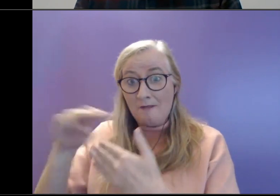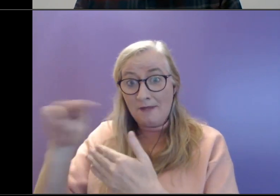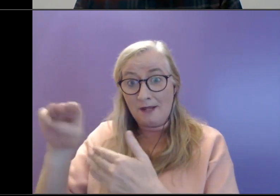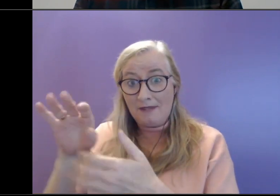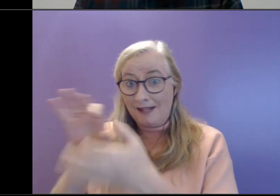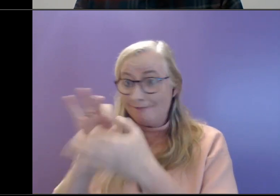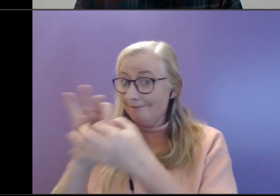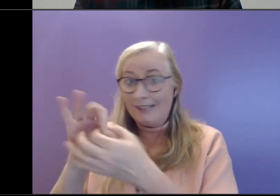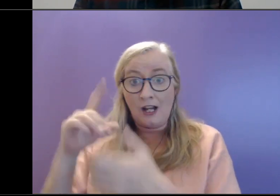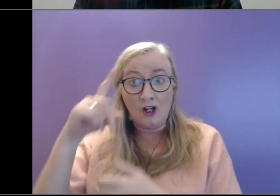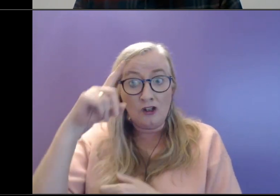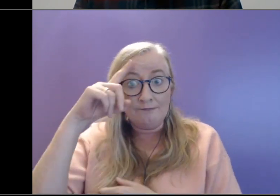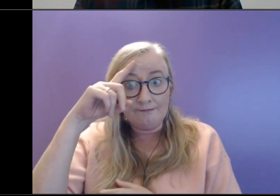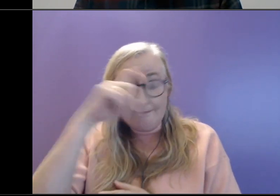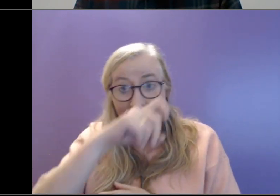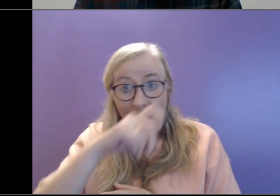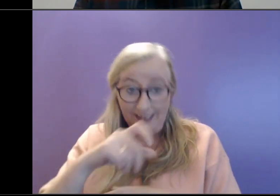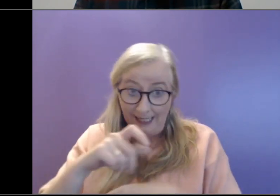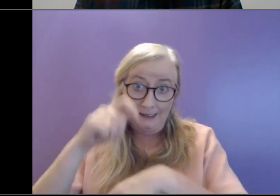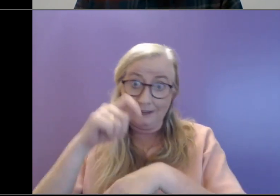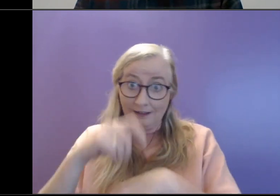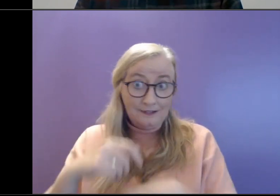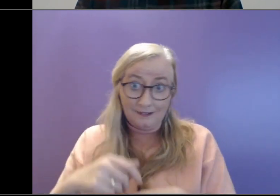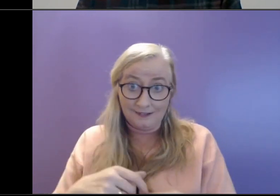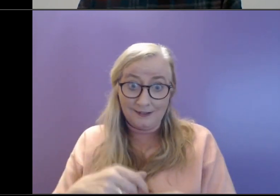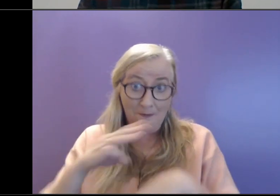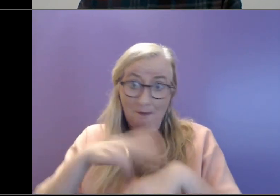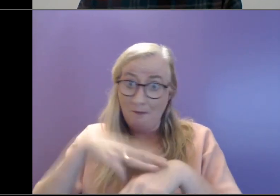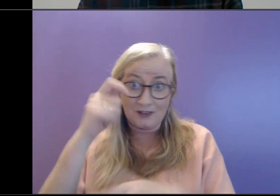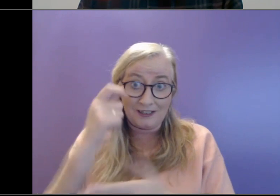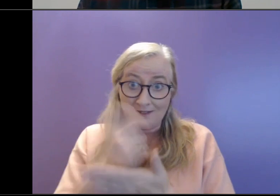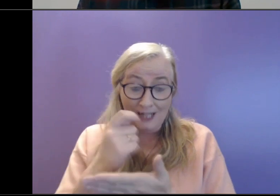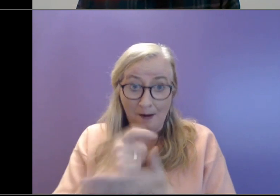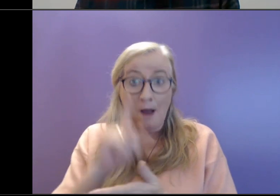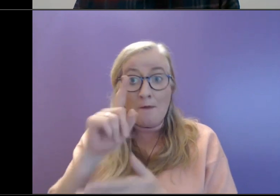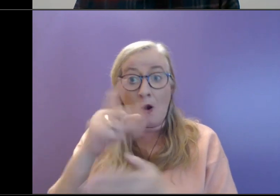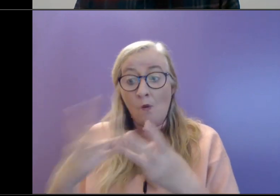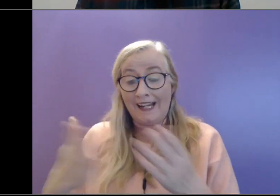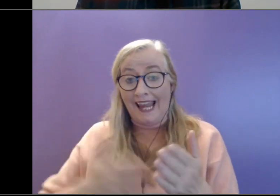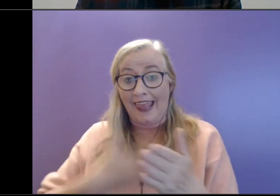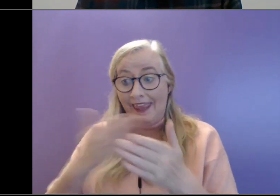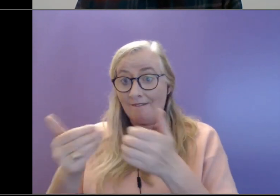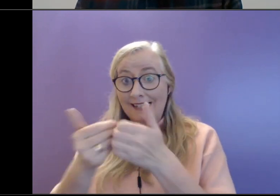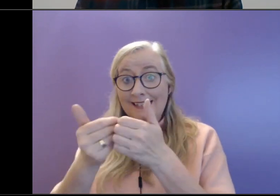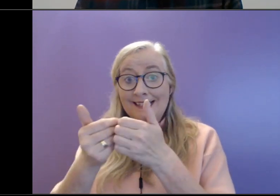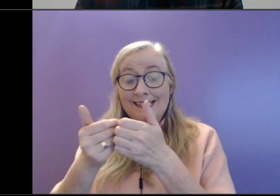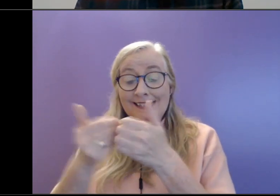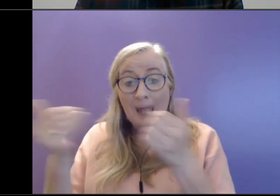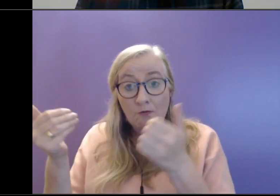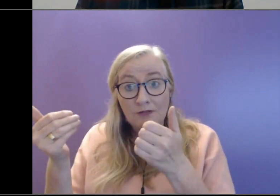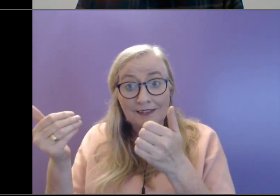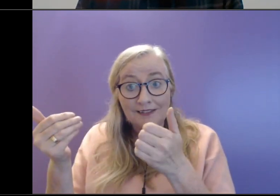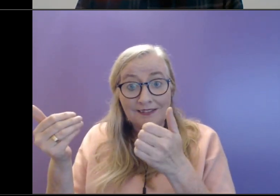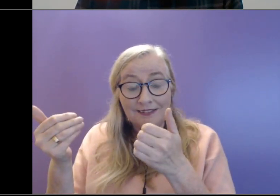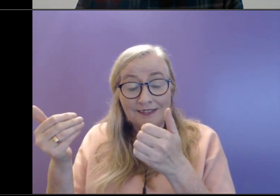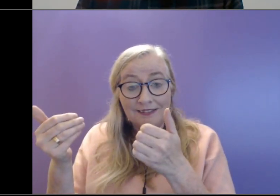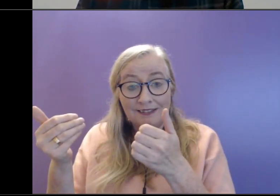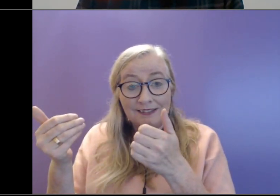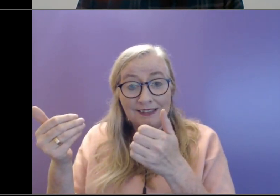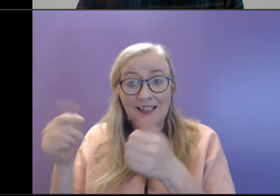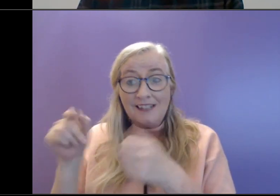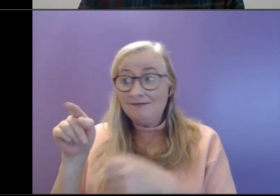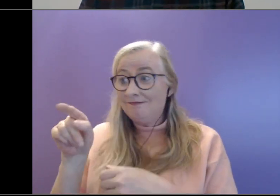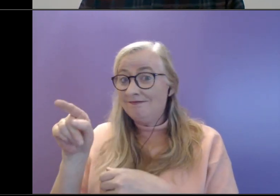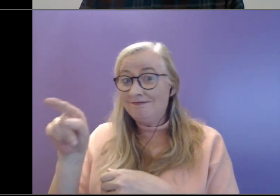connect with. But at the best of times, I suppose, where we're living separately and maybe not able to,